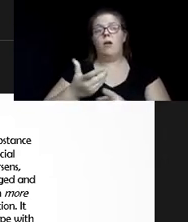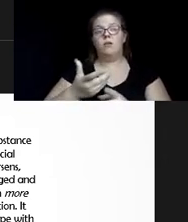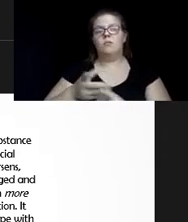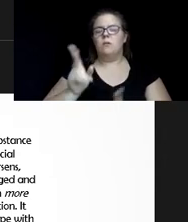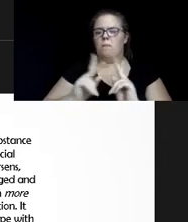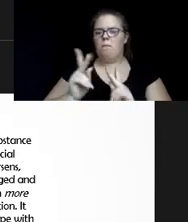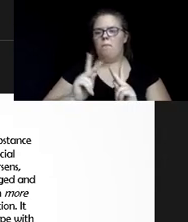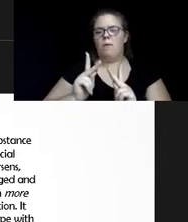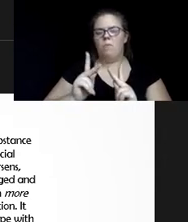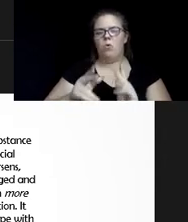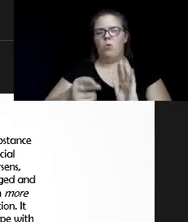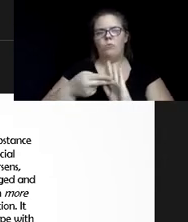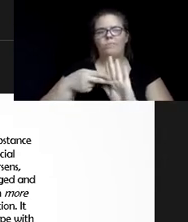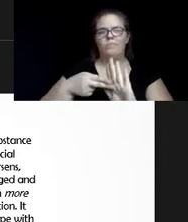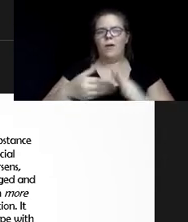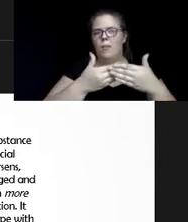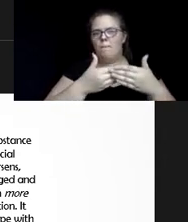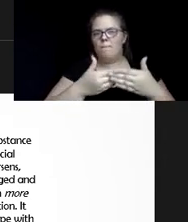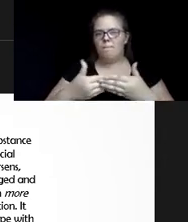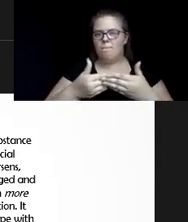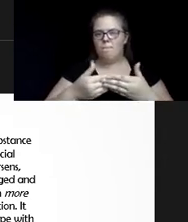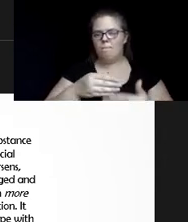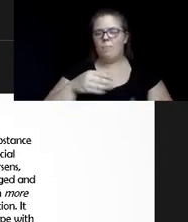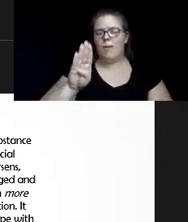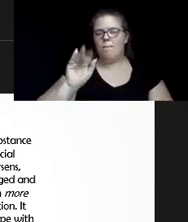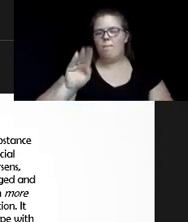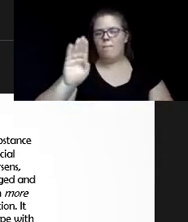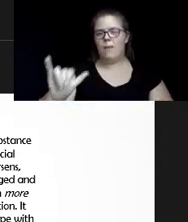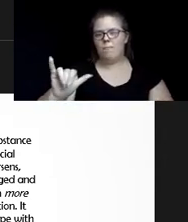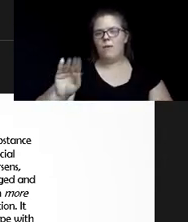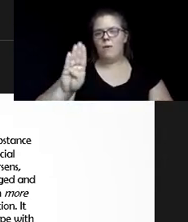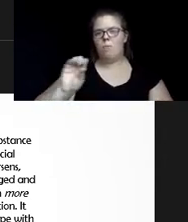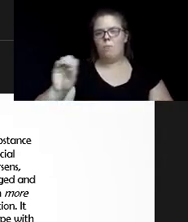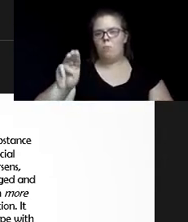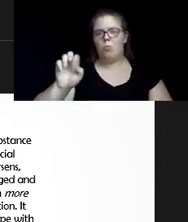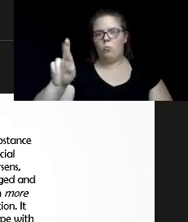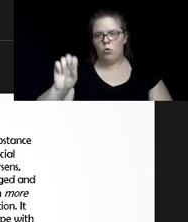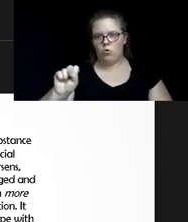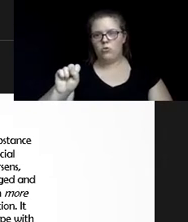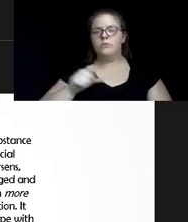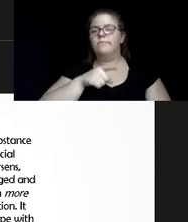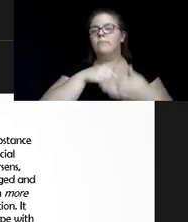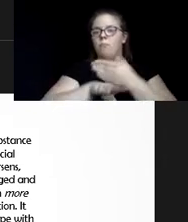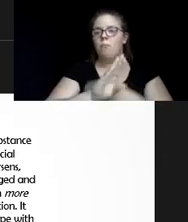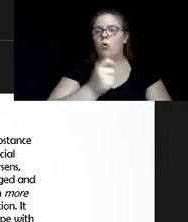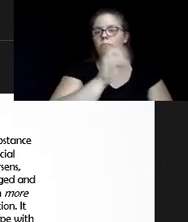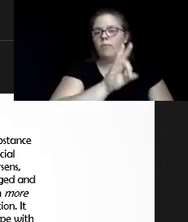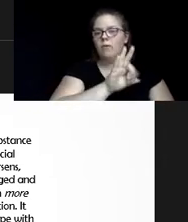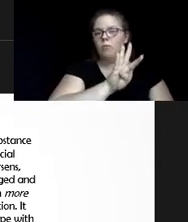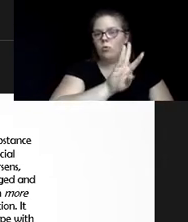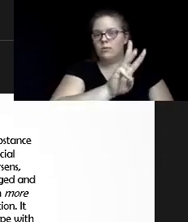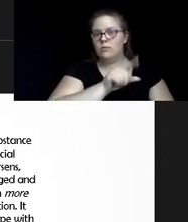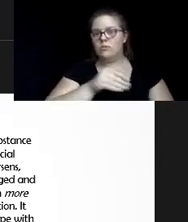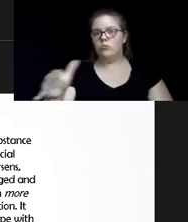that we all refer to as the baby born. These are people who were born between the year 1946 to 1964,